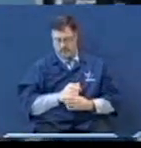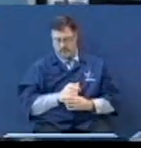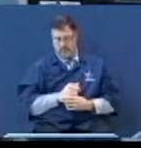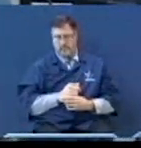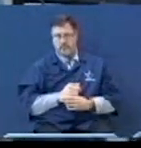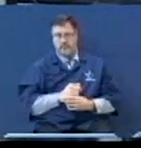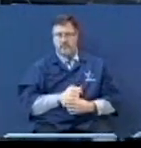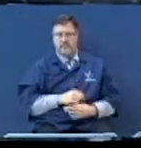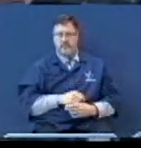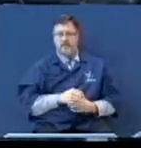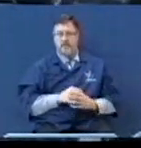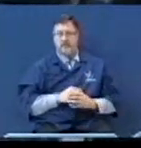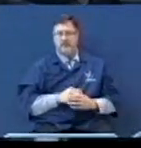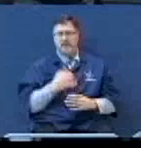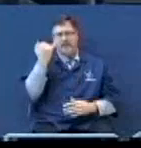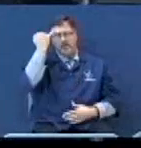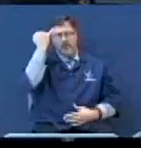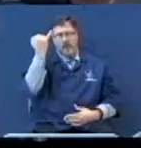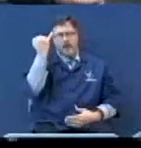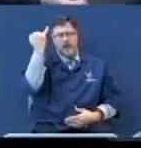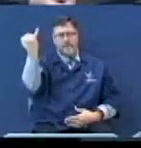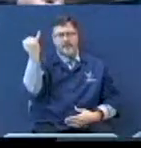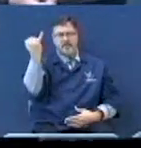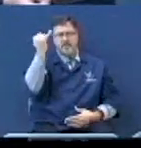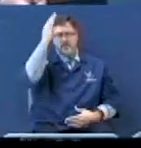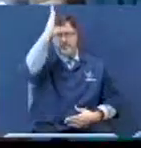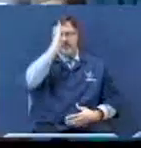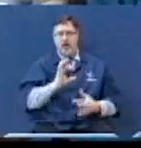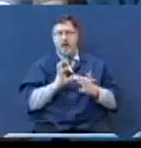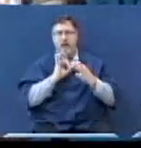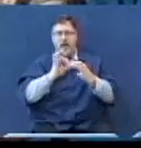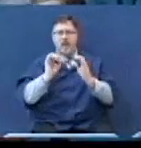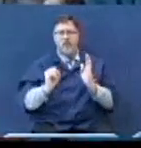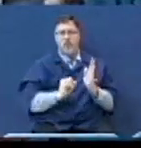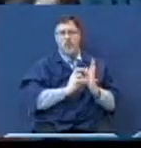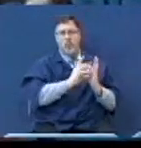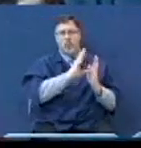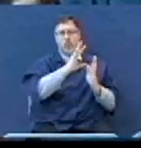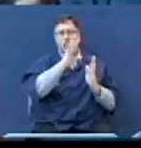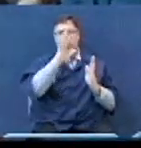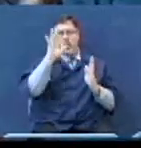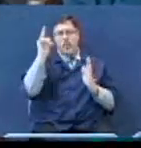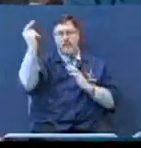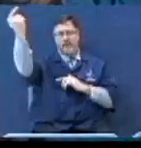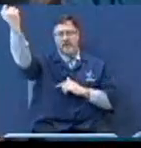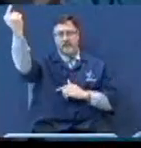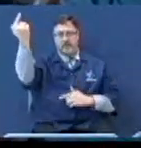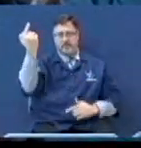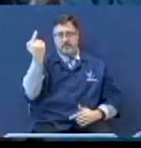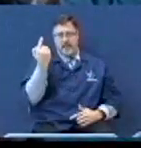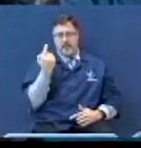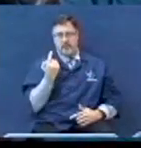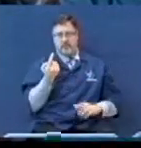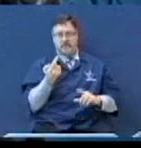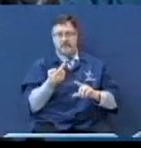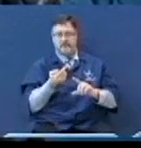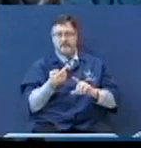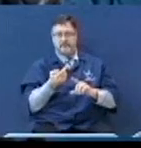Disrepute. Could you imagine the God of glory, condescended, left glory,